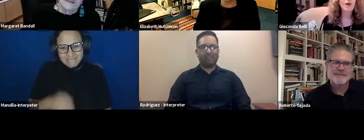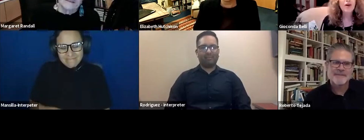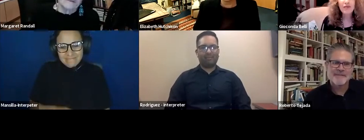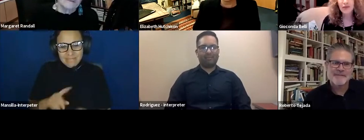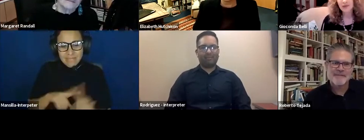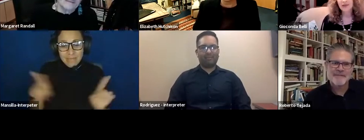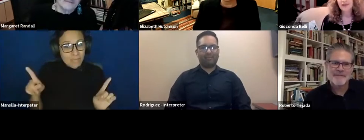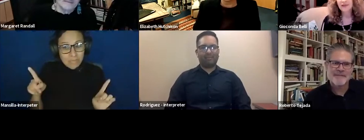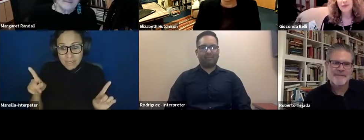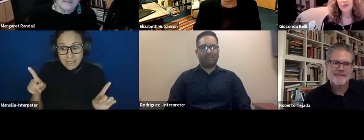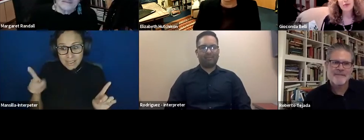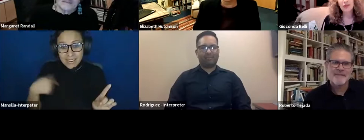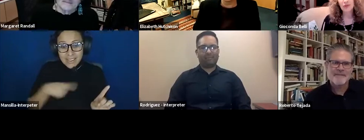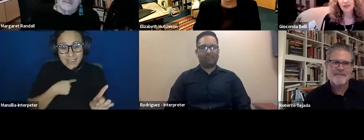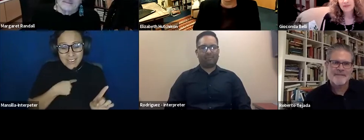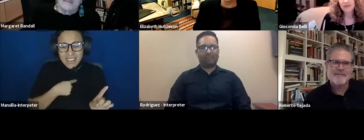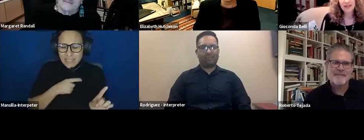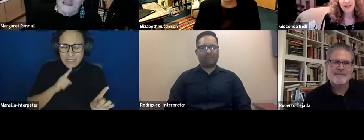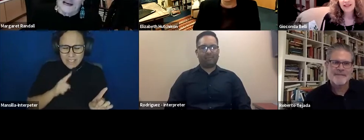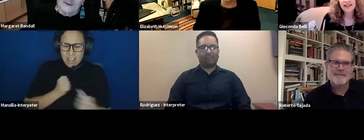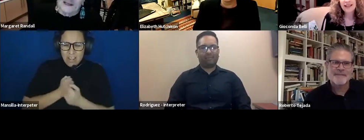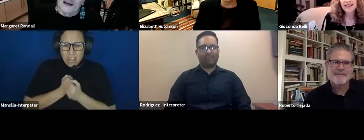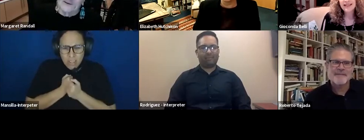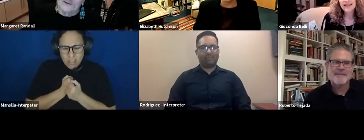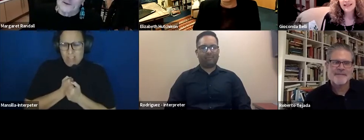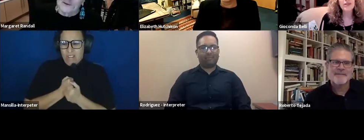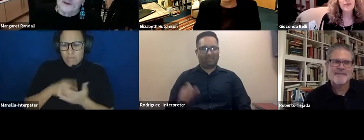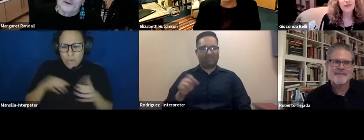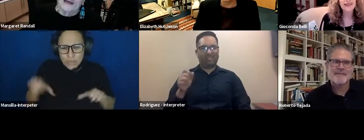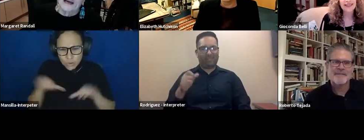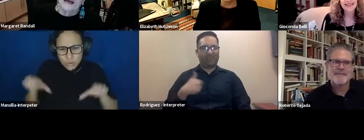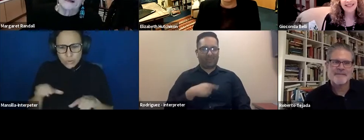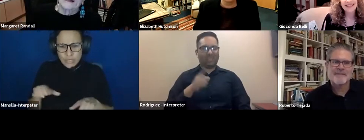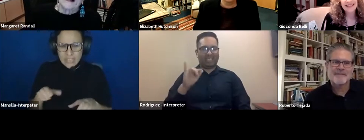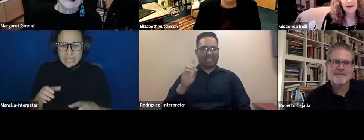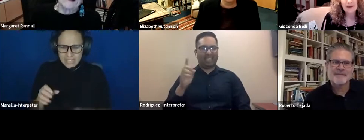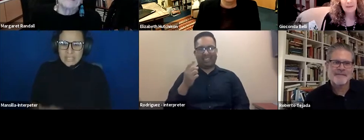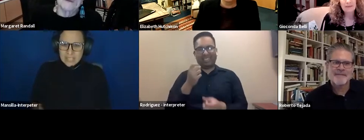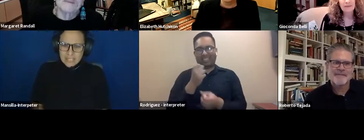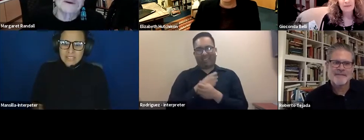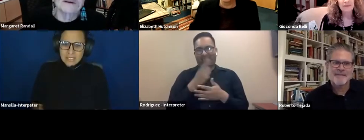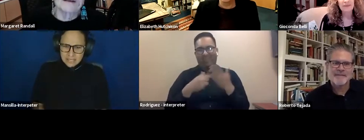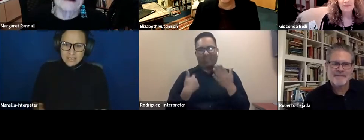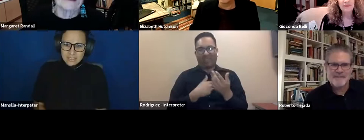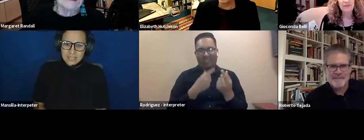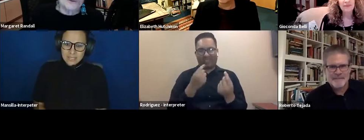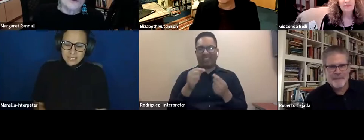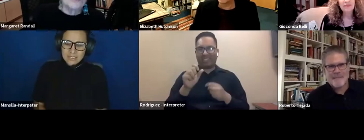we loved what we were doing. And I think that's what we were doing. I remember